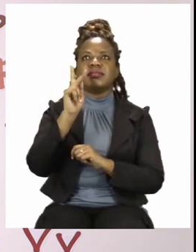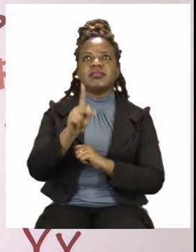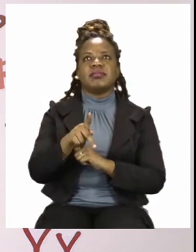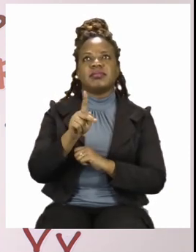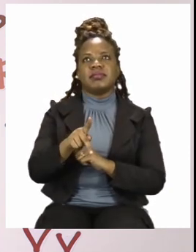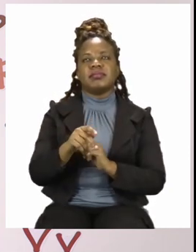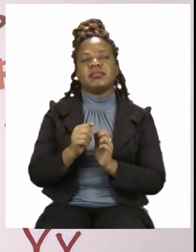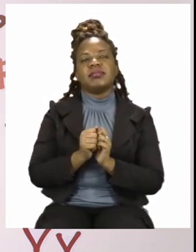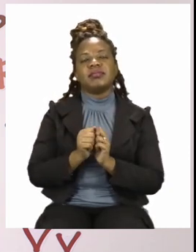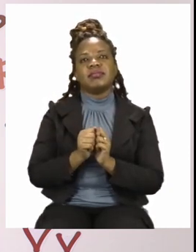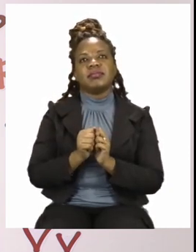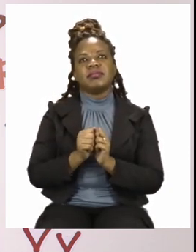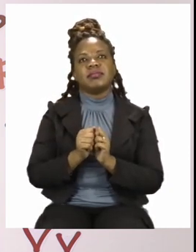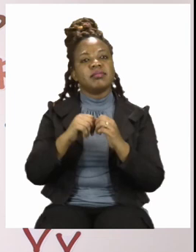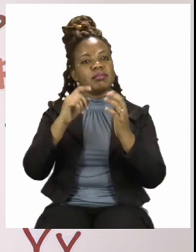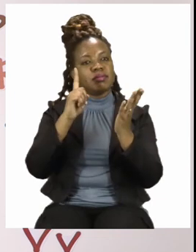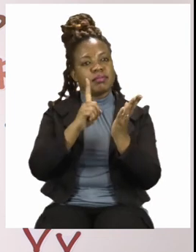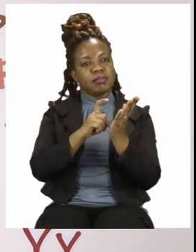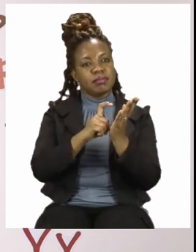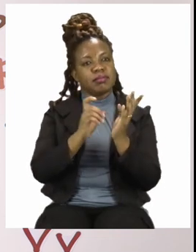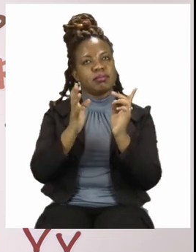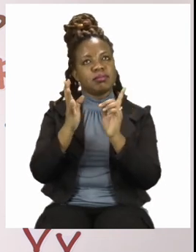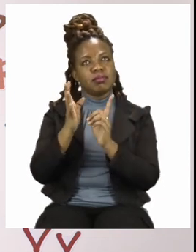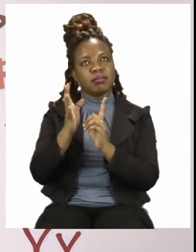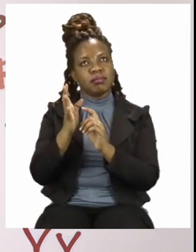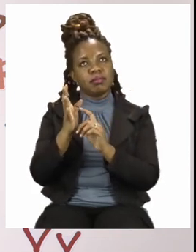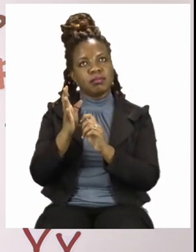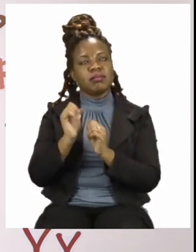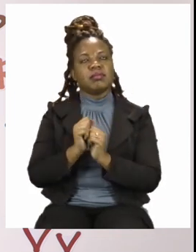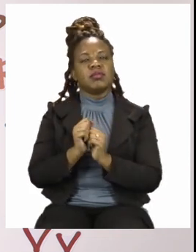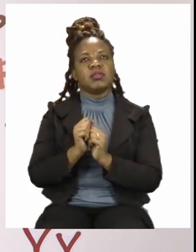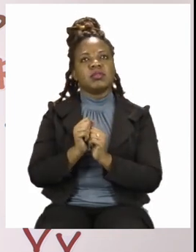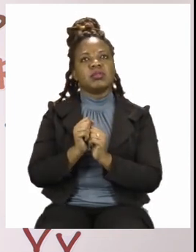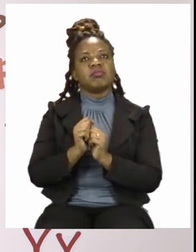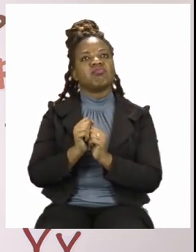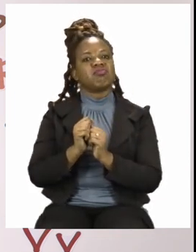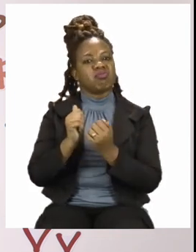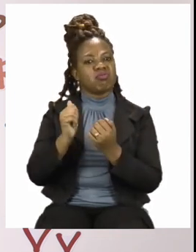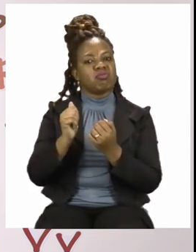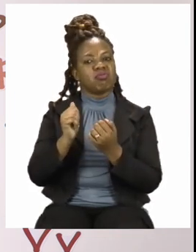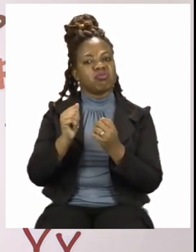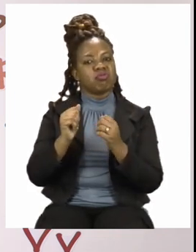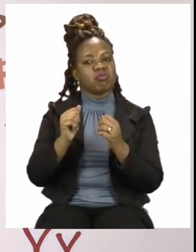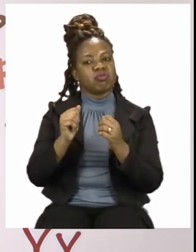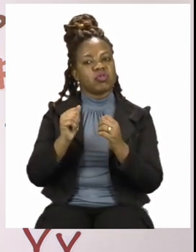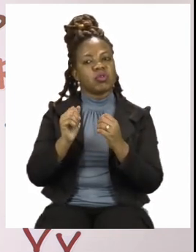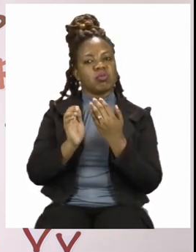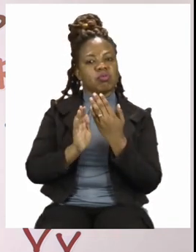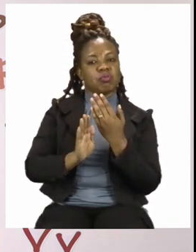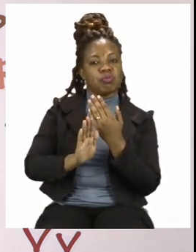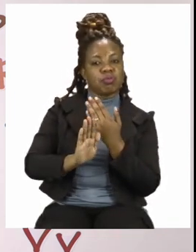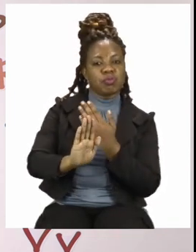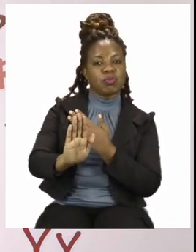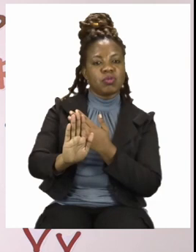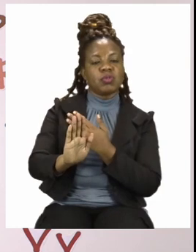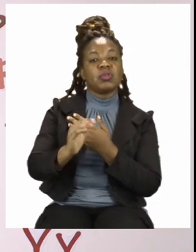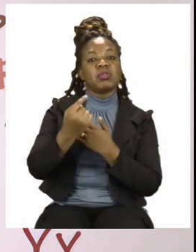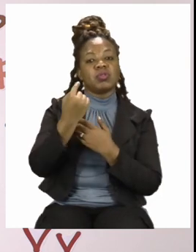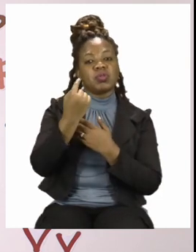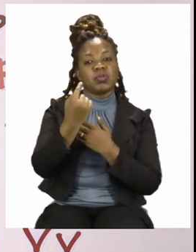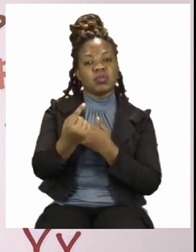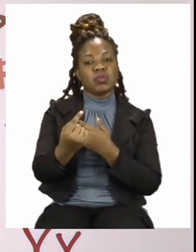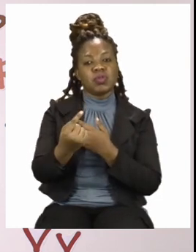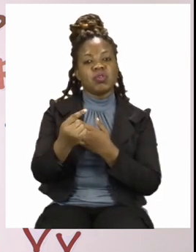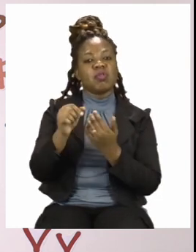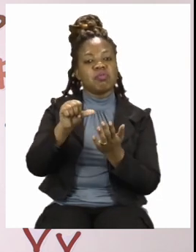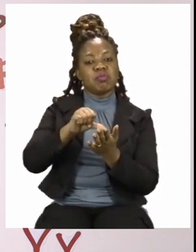Remember, sanitizing is a part of our cleanliness. We are trying to keep away from any germs that may harm us, such